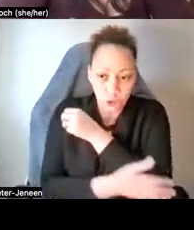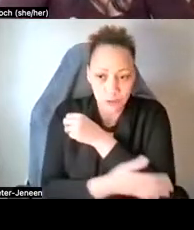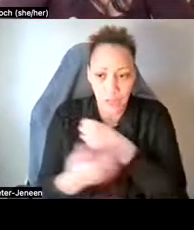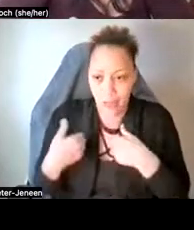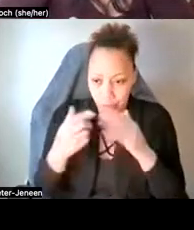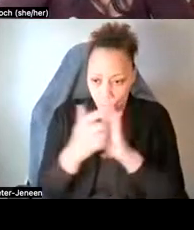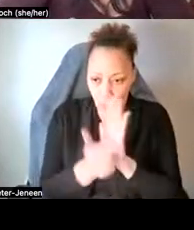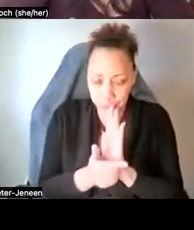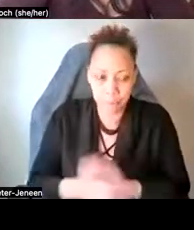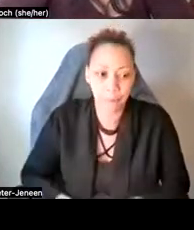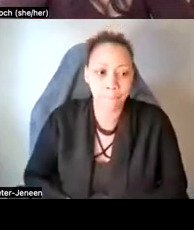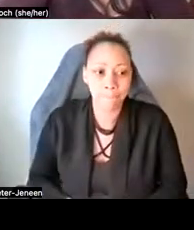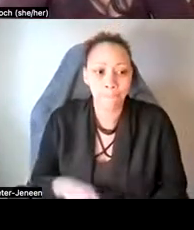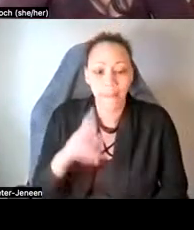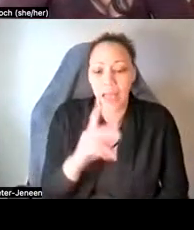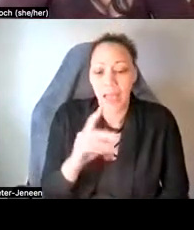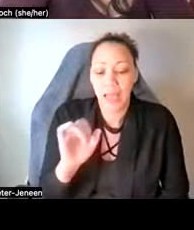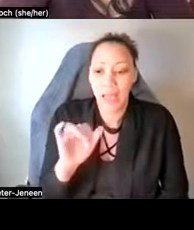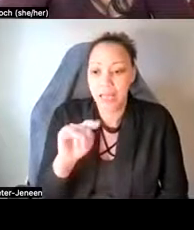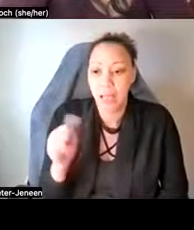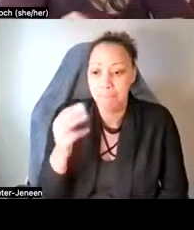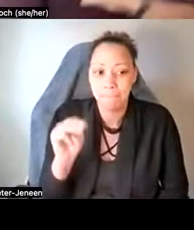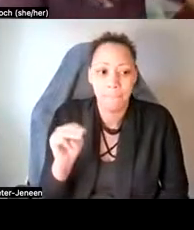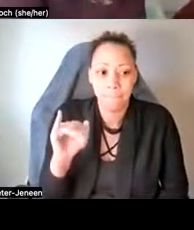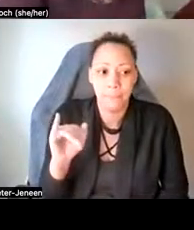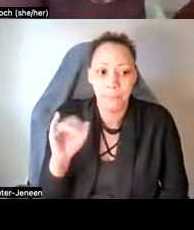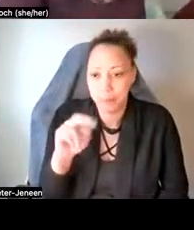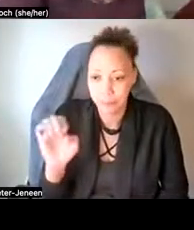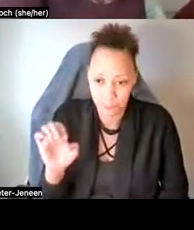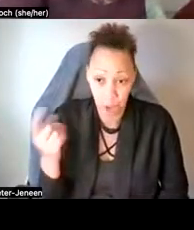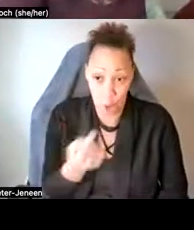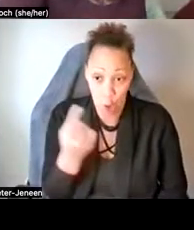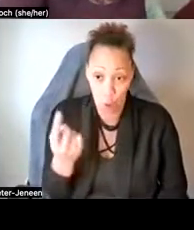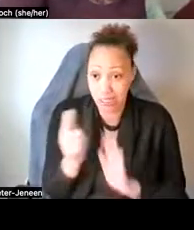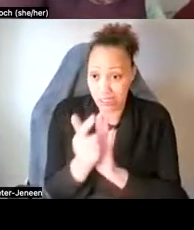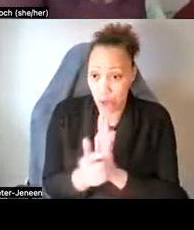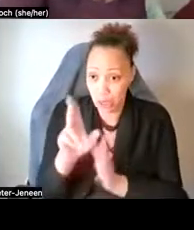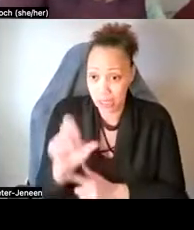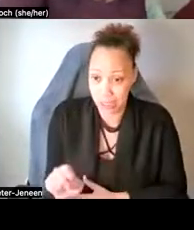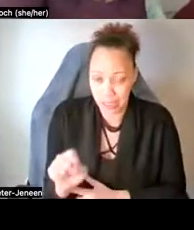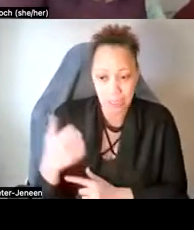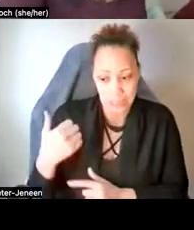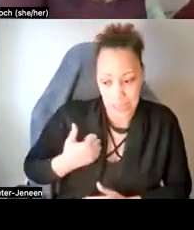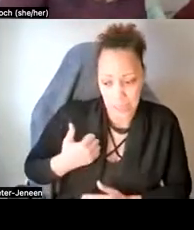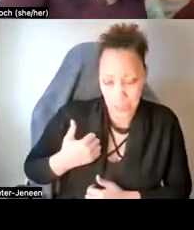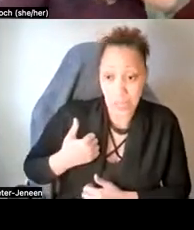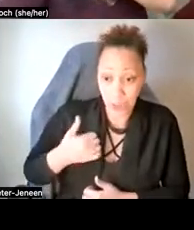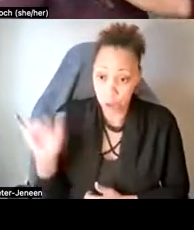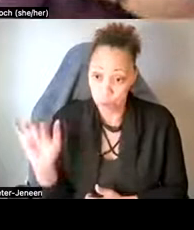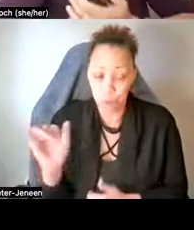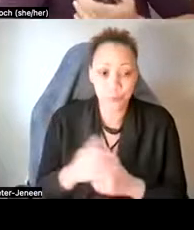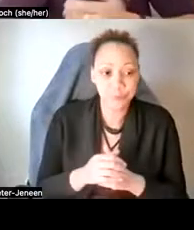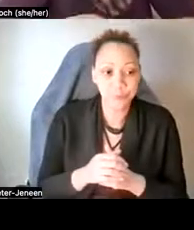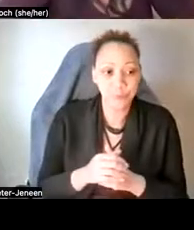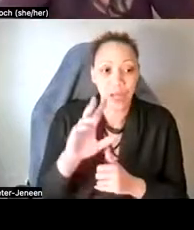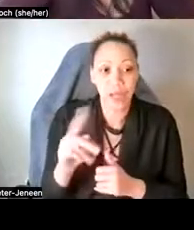psychedelic, uh, compounds that are legal in the United States, um, and as well as Canada. Um, ketamine is a